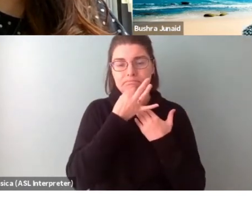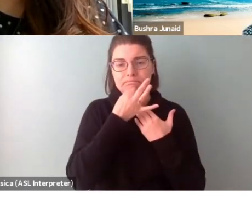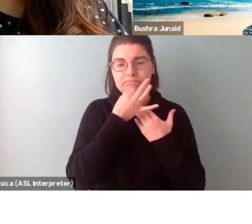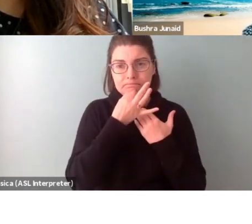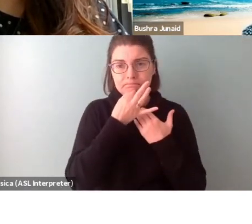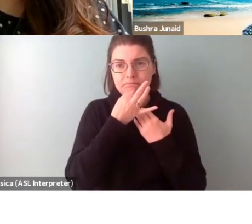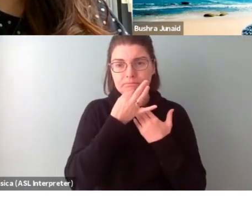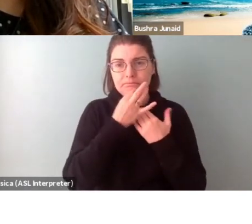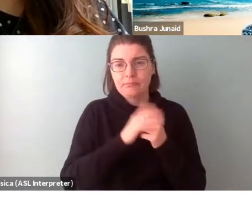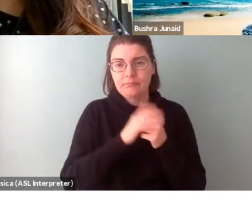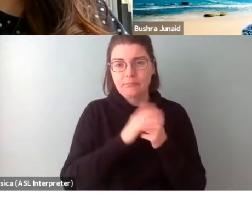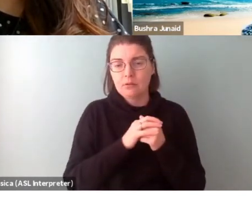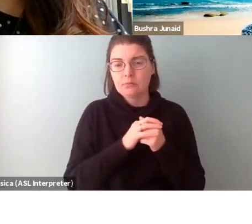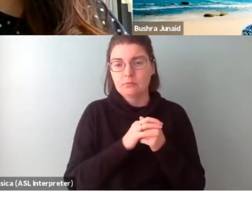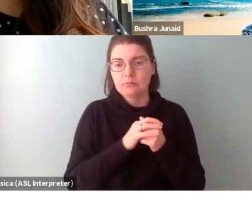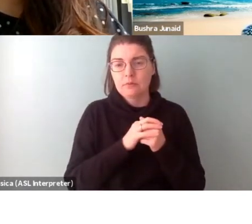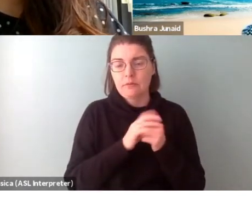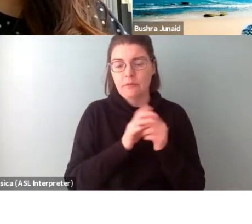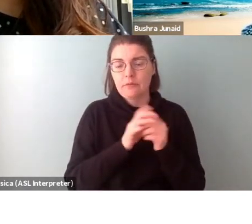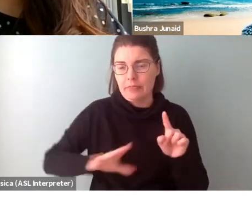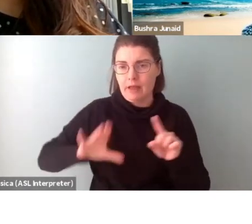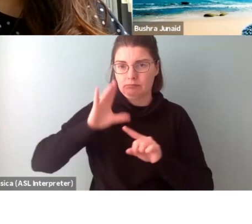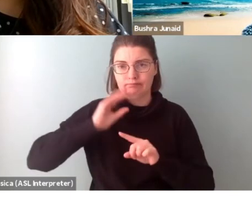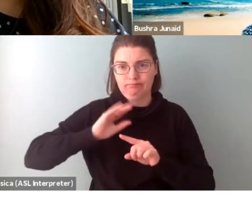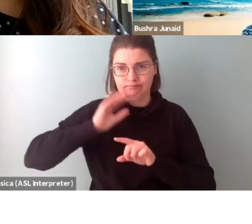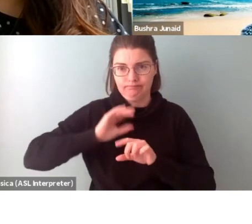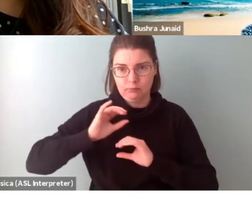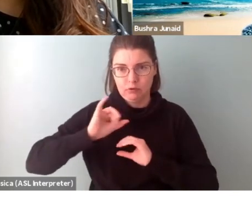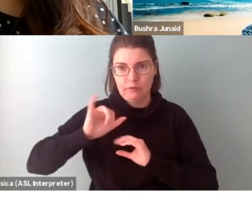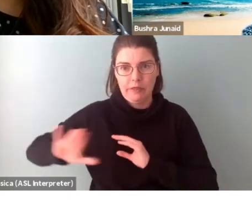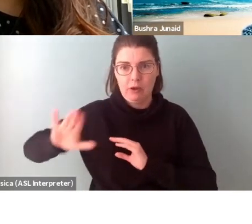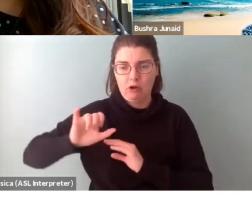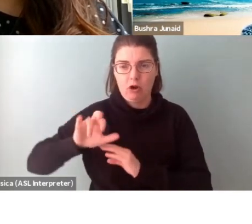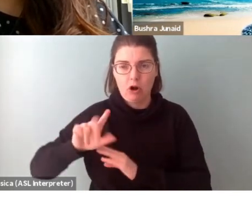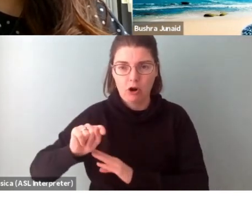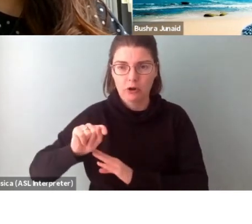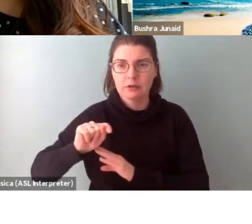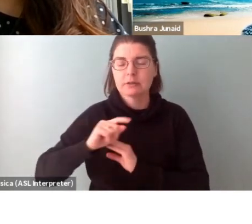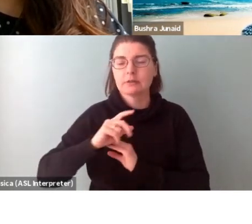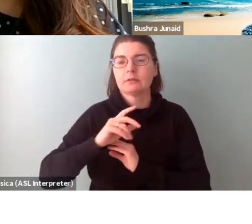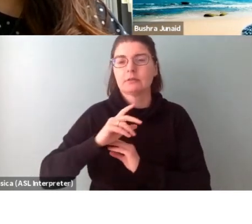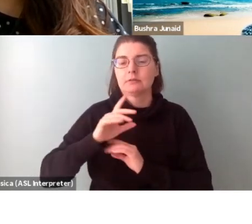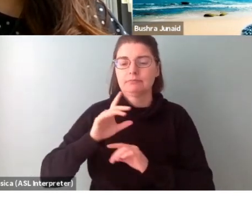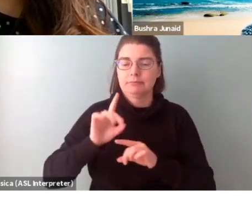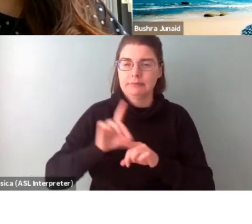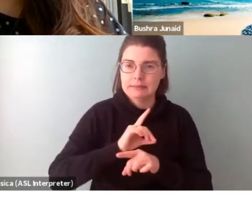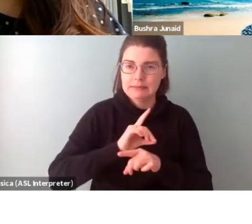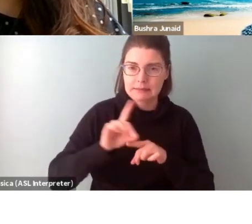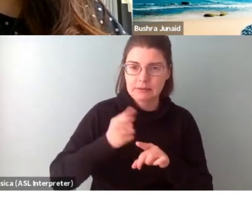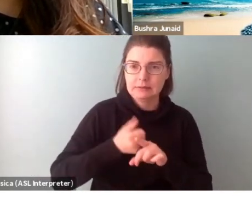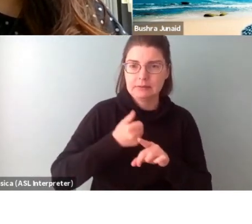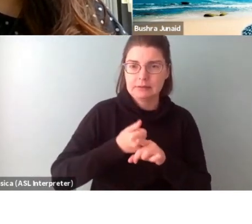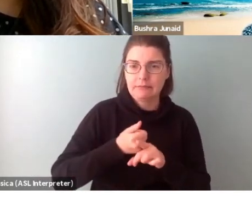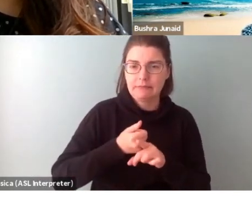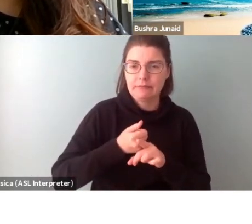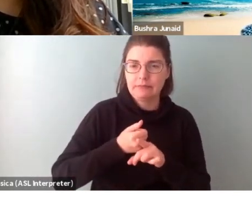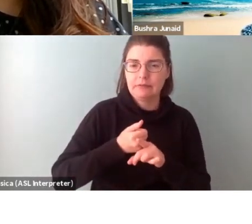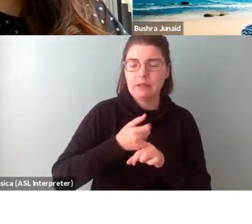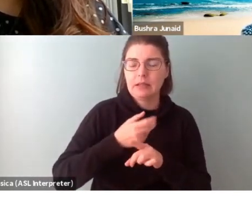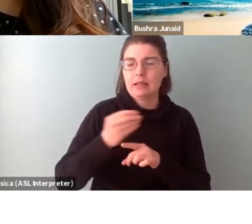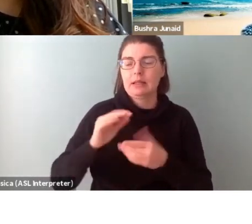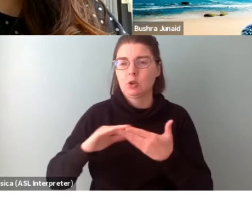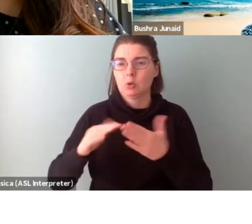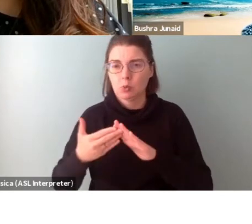in built up through their practice of both the discipline and of community.